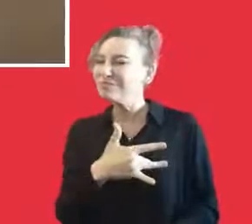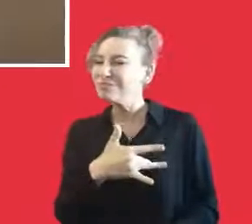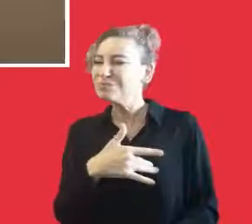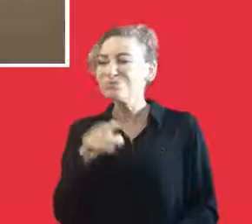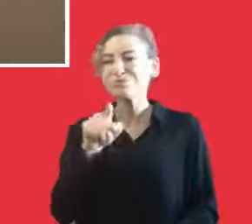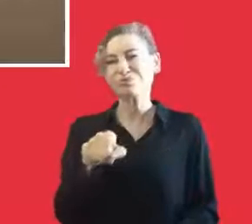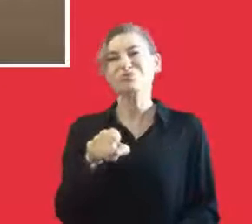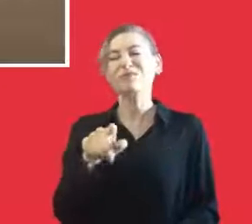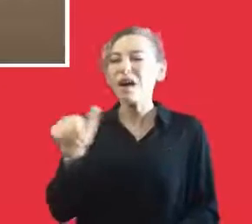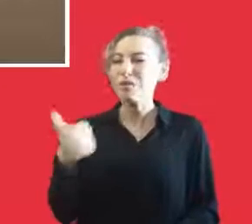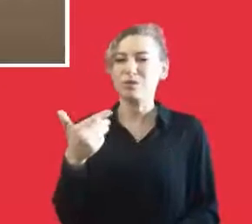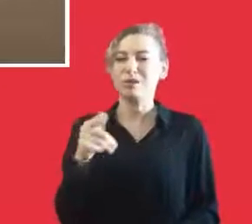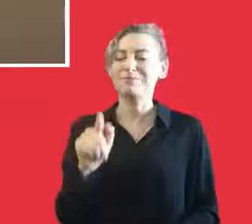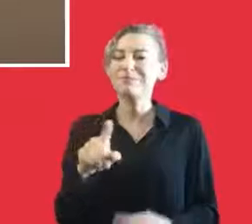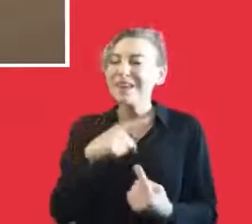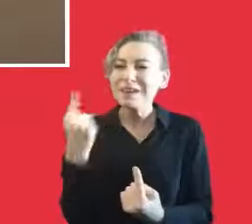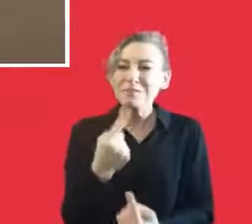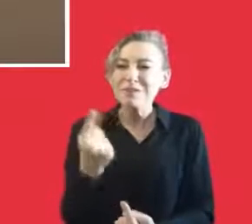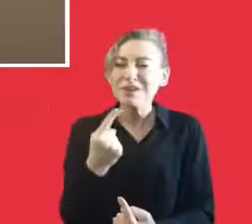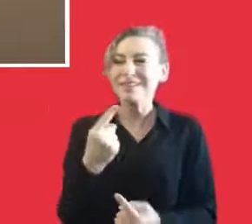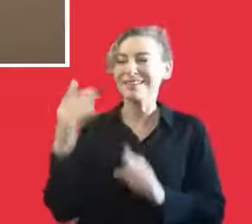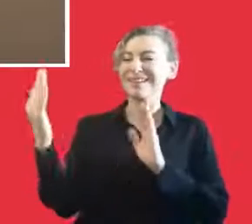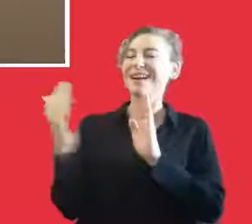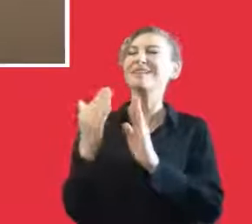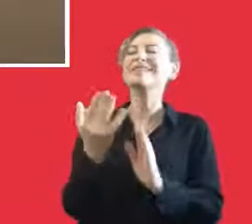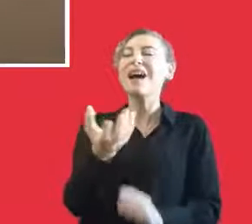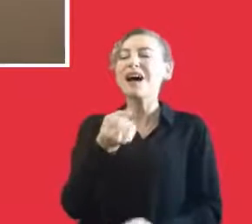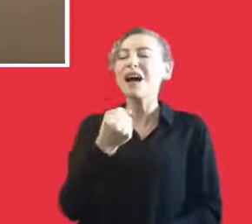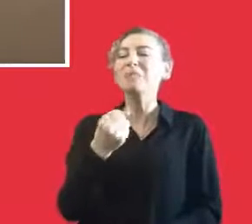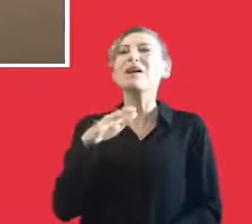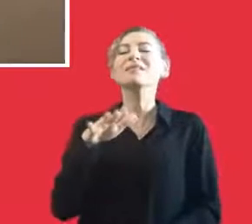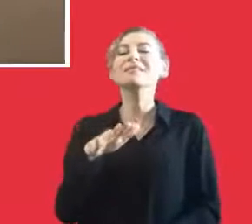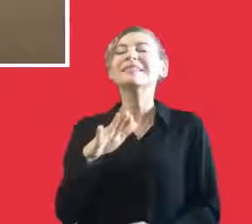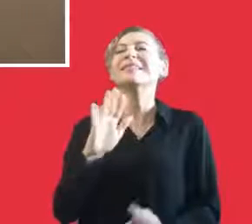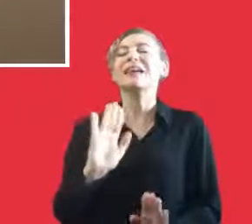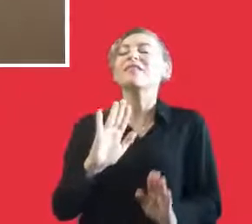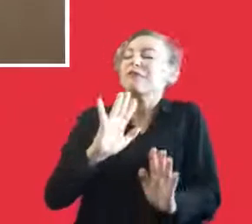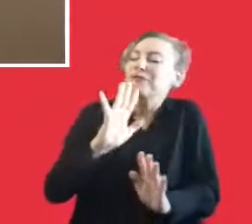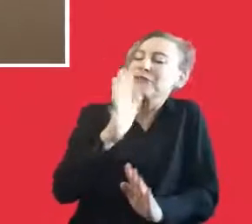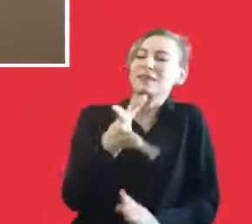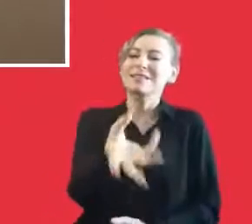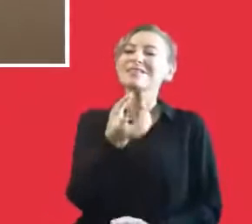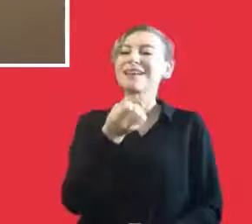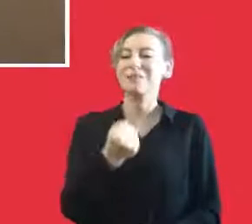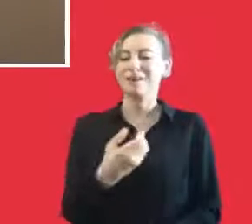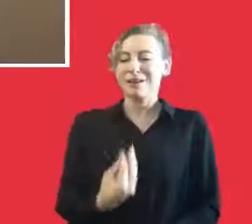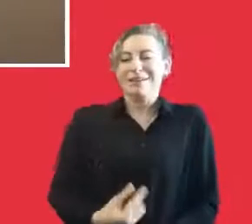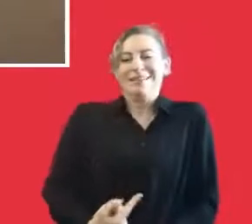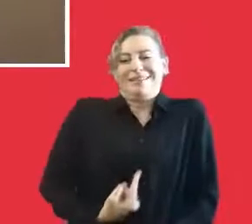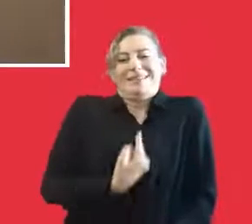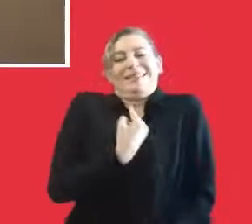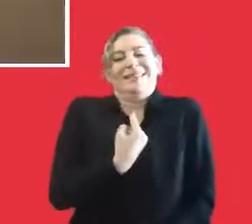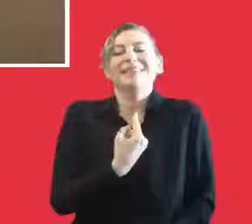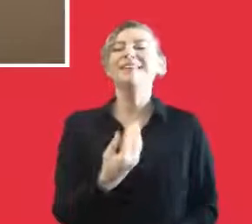and they can hesitate. But in fact, volunteerism is more than that. It is even more than getting return of something.